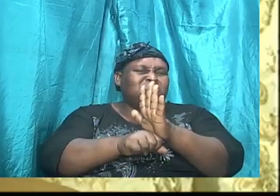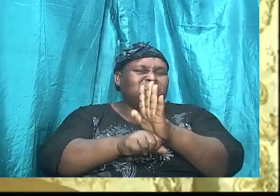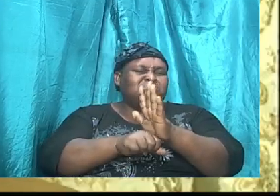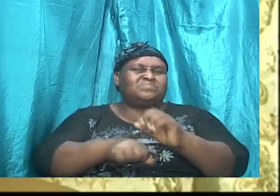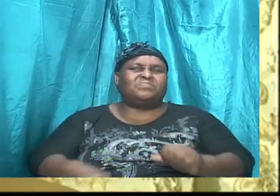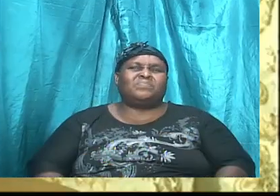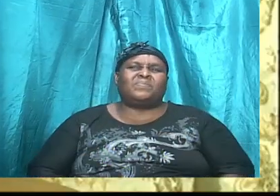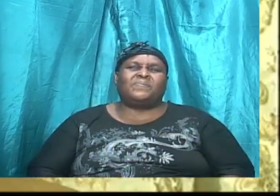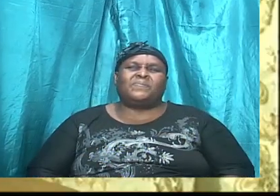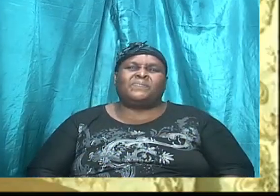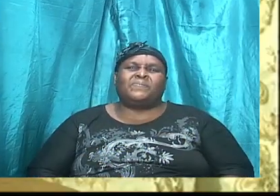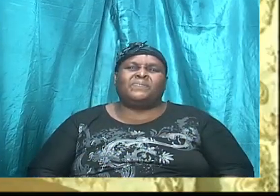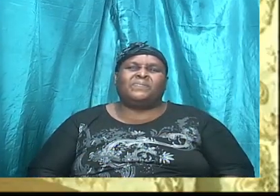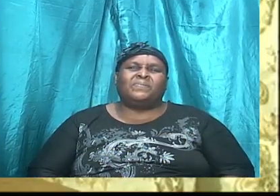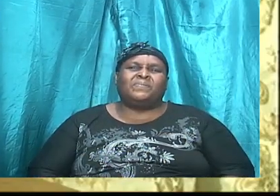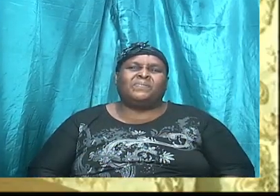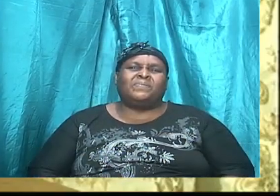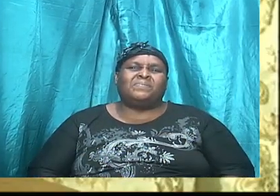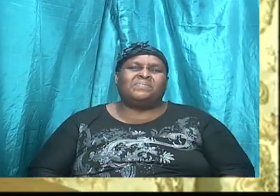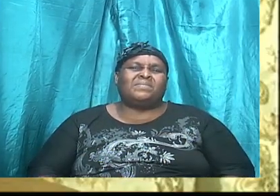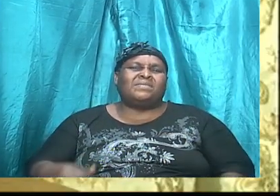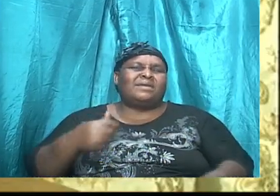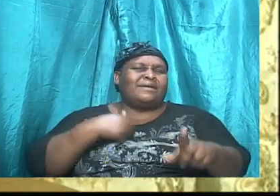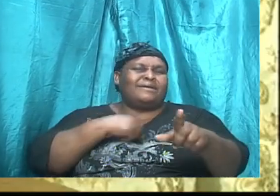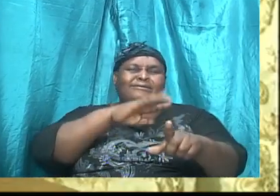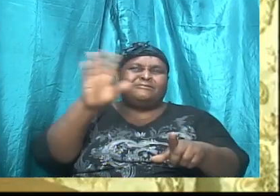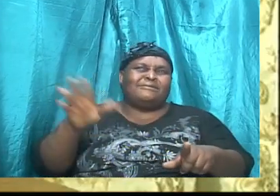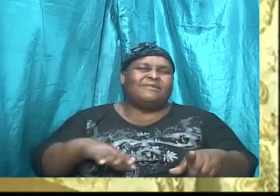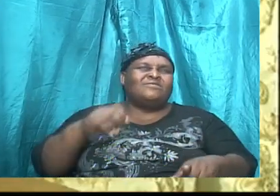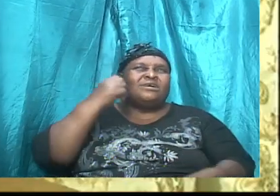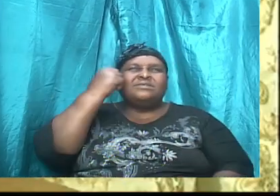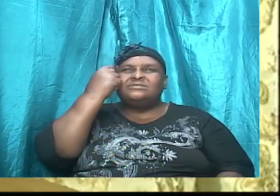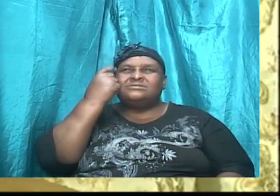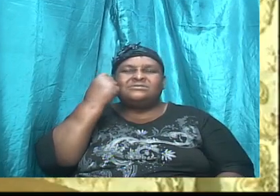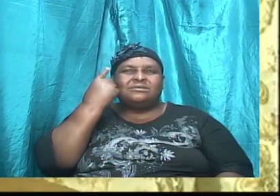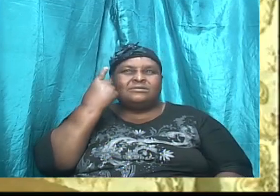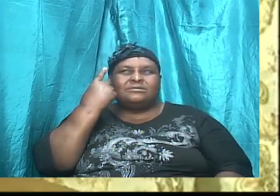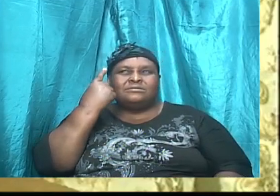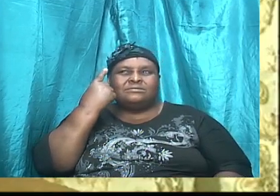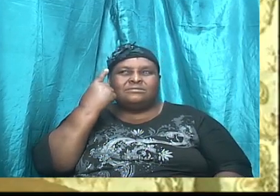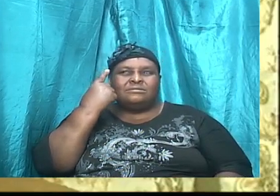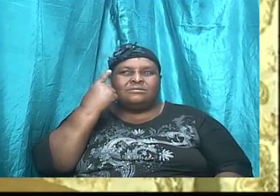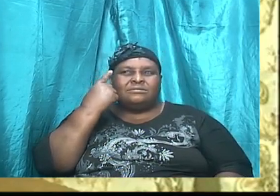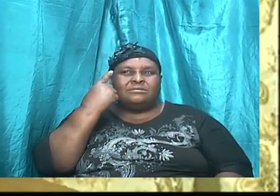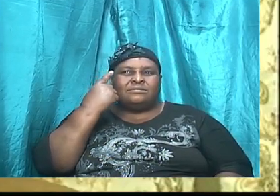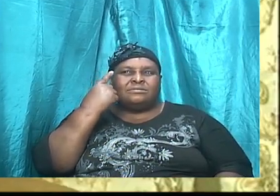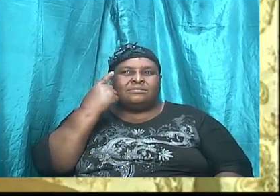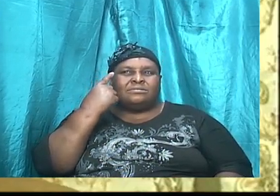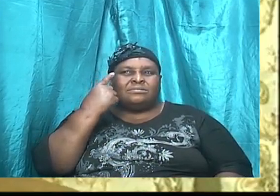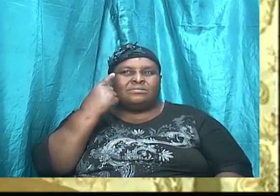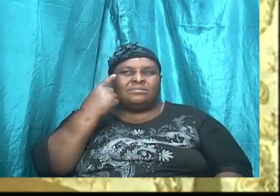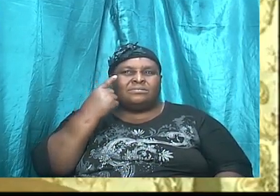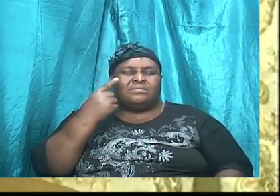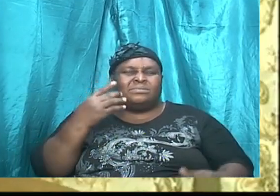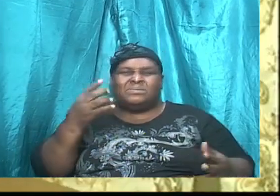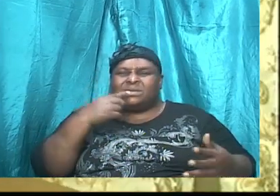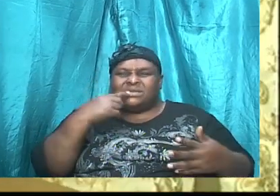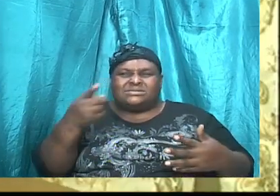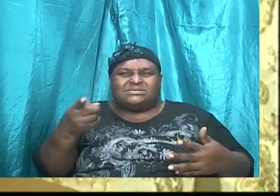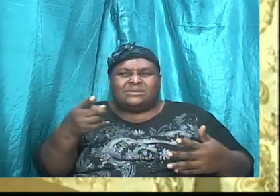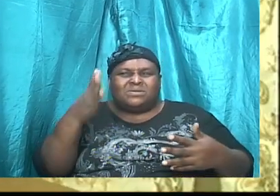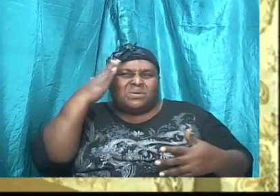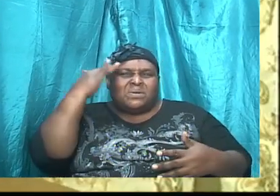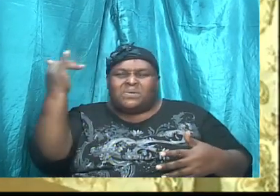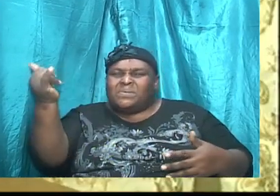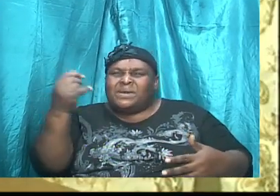And I didn't really understand what he said, why he said that